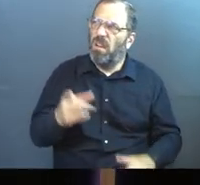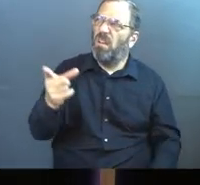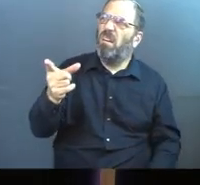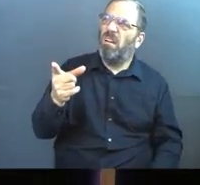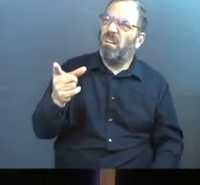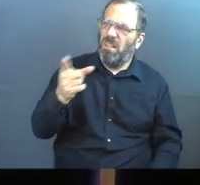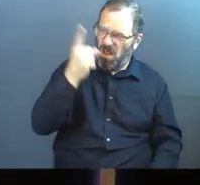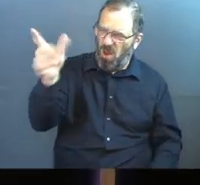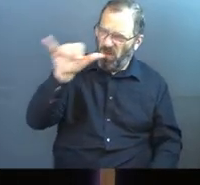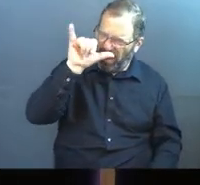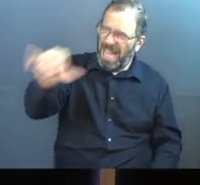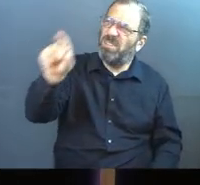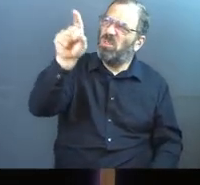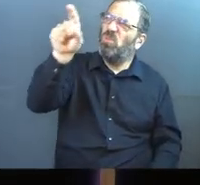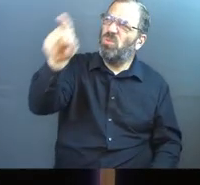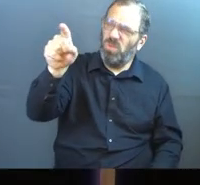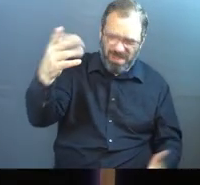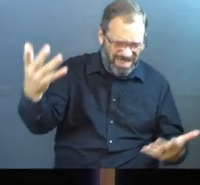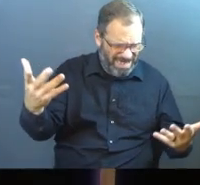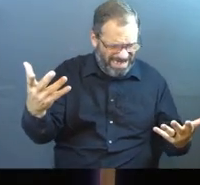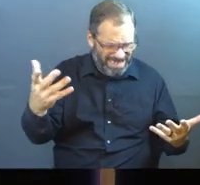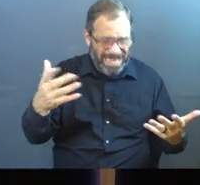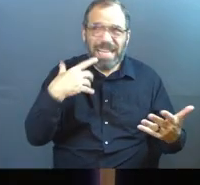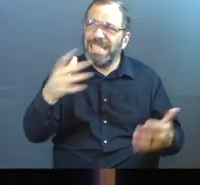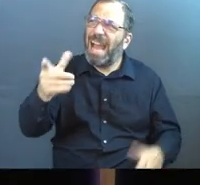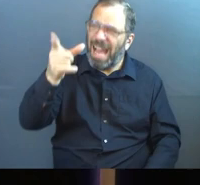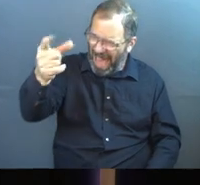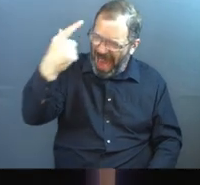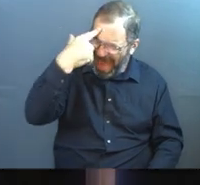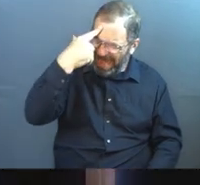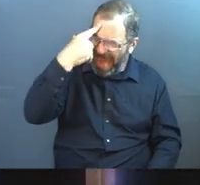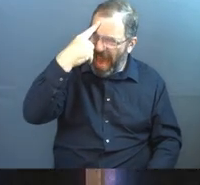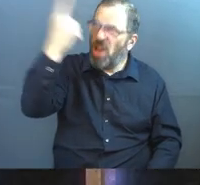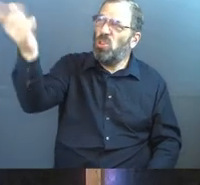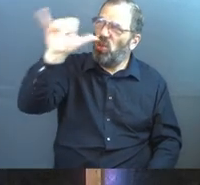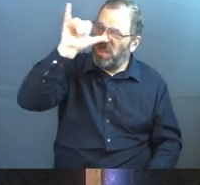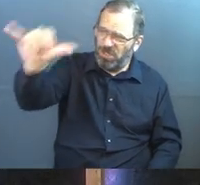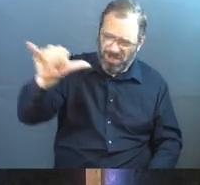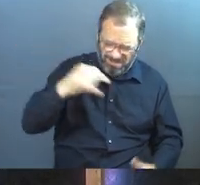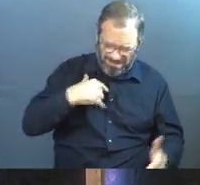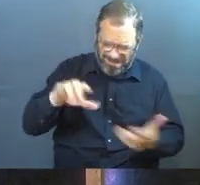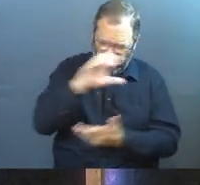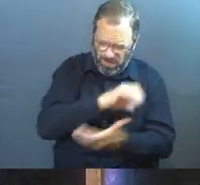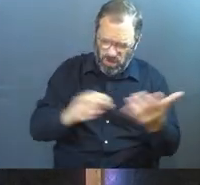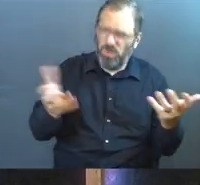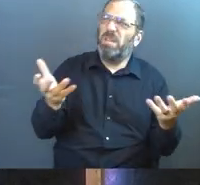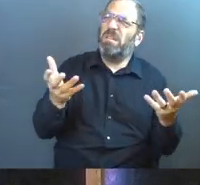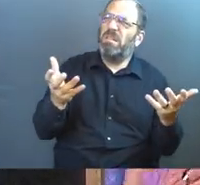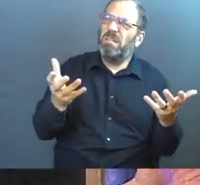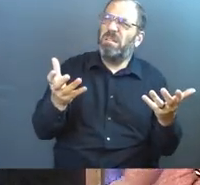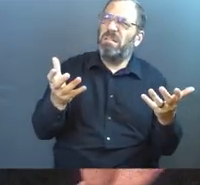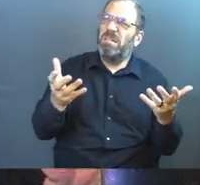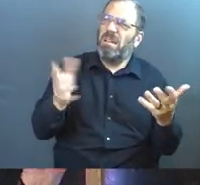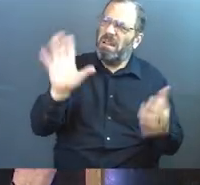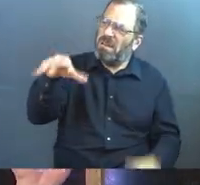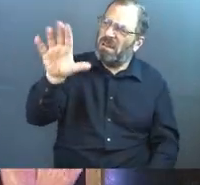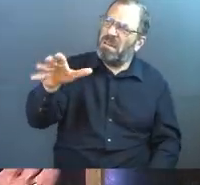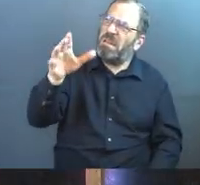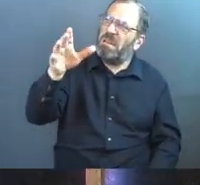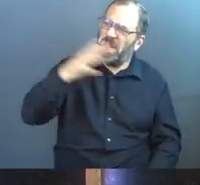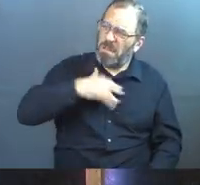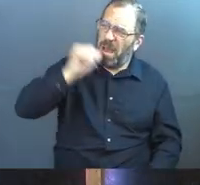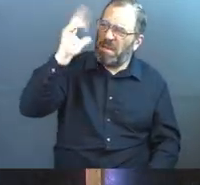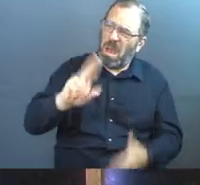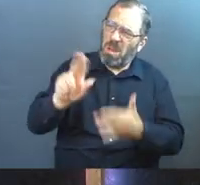you not from everlasting, O Lord my God? It's almost like he's saying, God, I thought you were eternal. Like this is confusing to me. But he says, O Lord, my